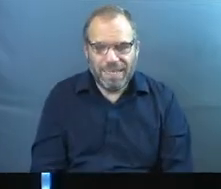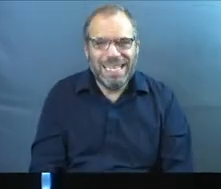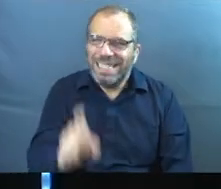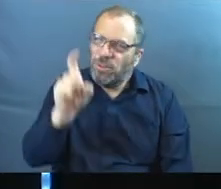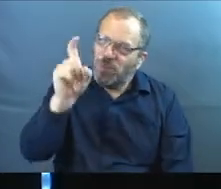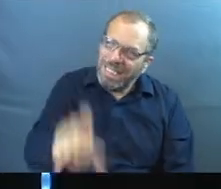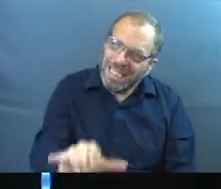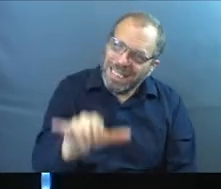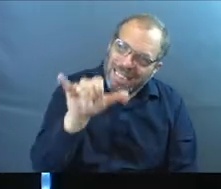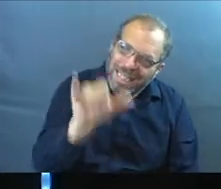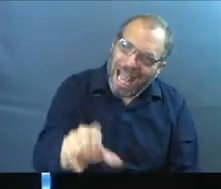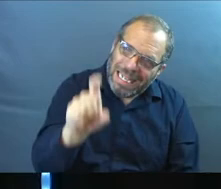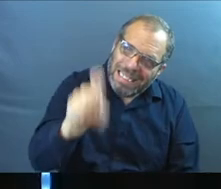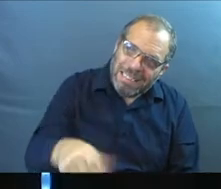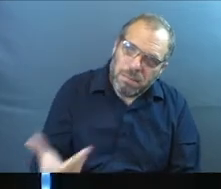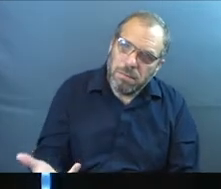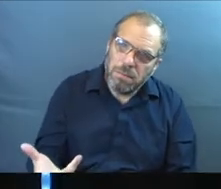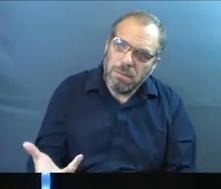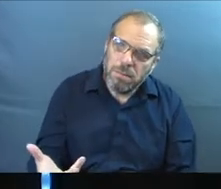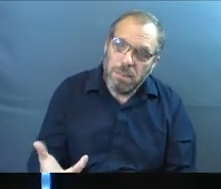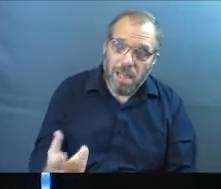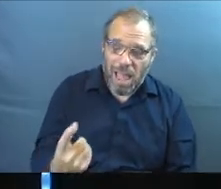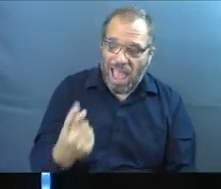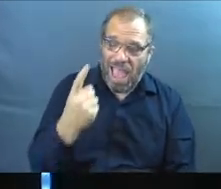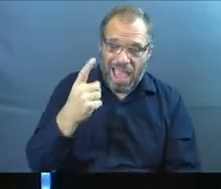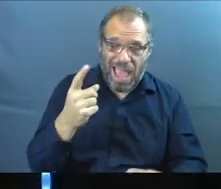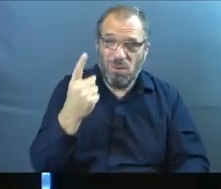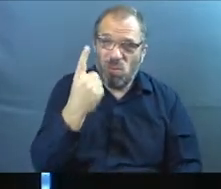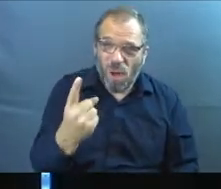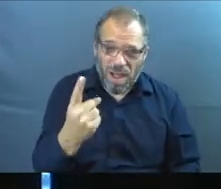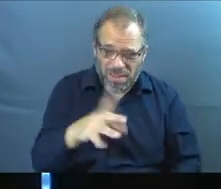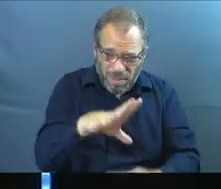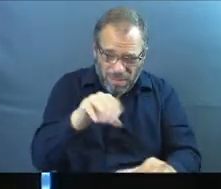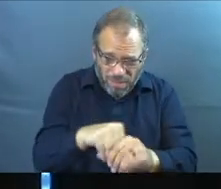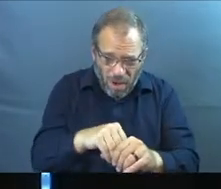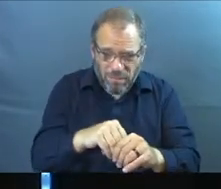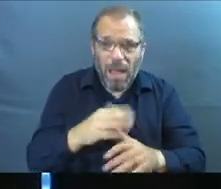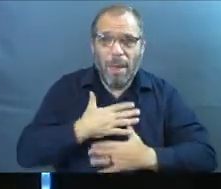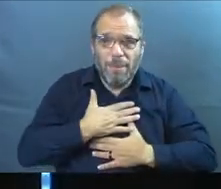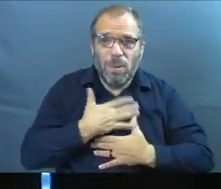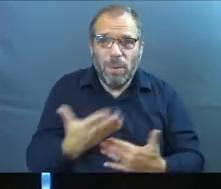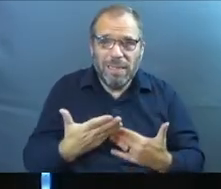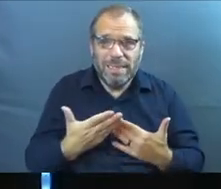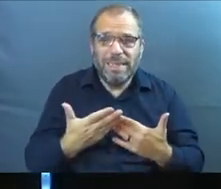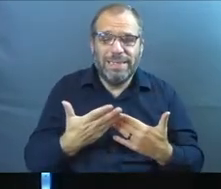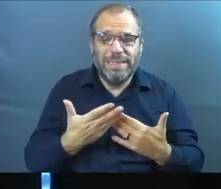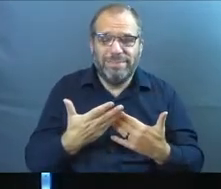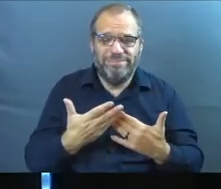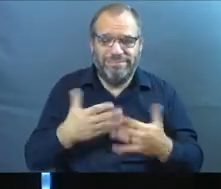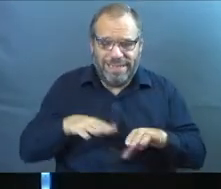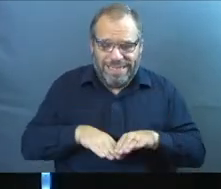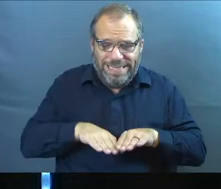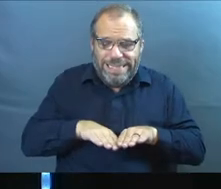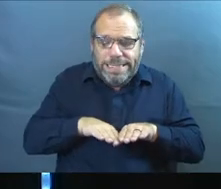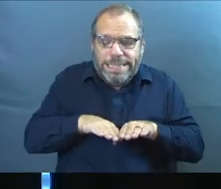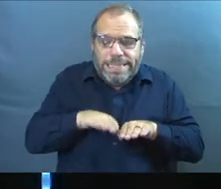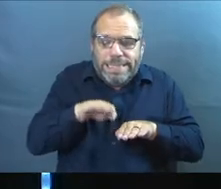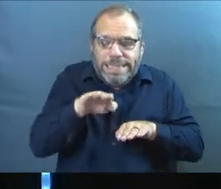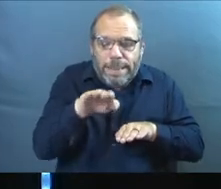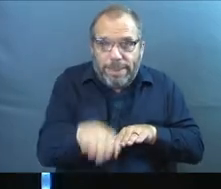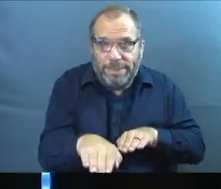We need it though. And one of the things that we have to do to be a part of it is be willing to step in. It requires a step,